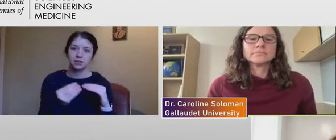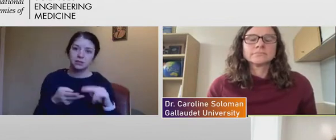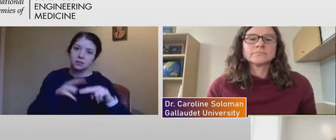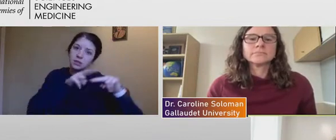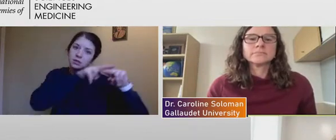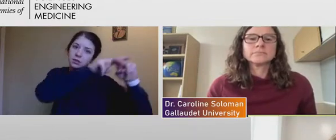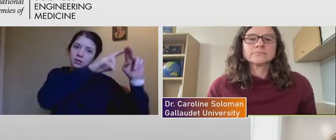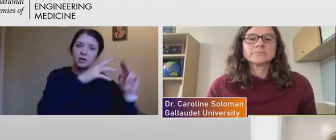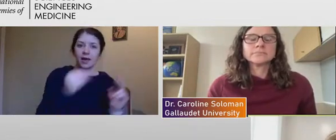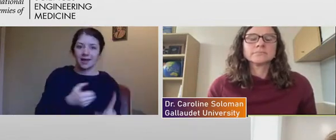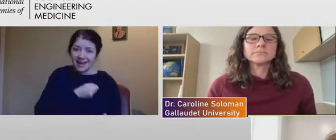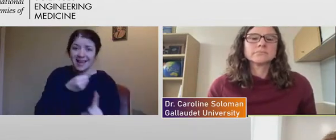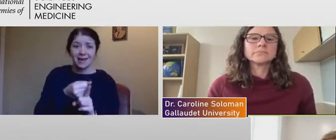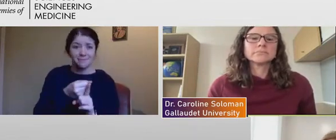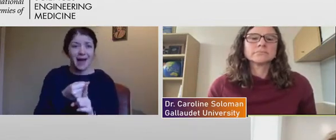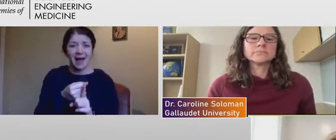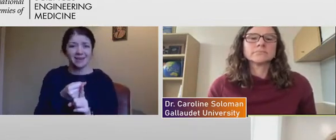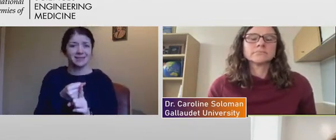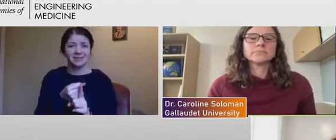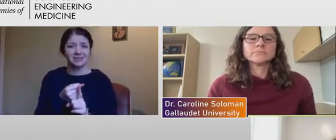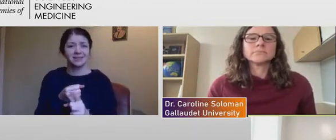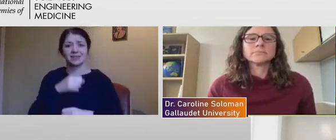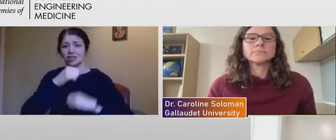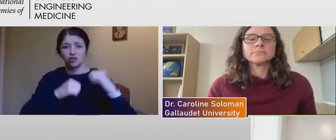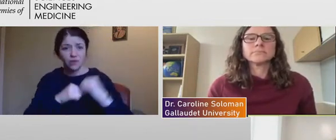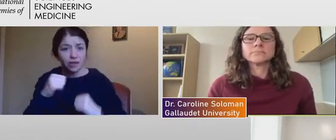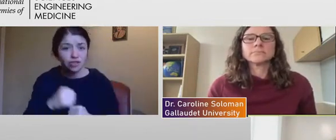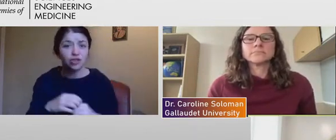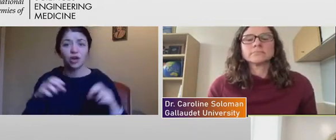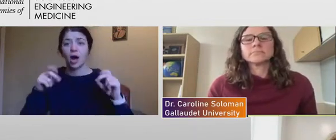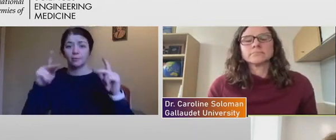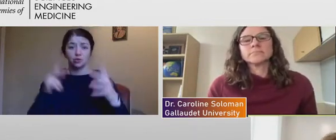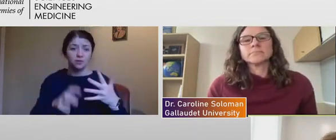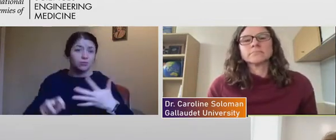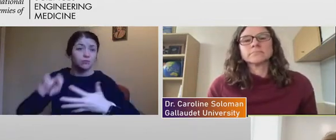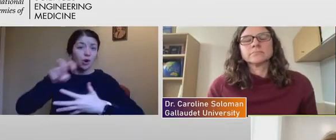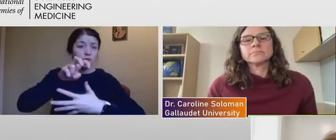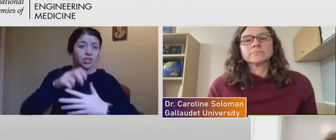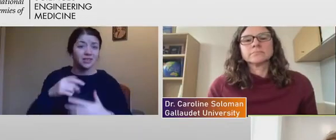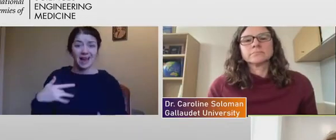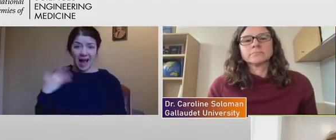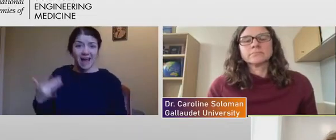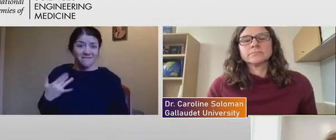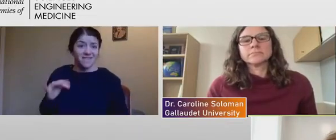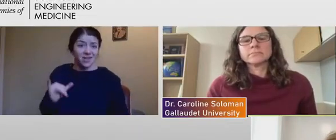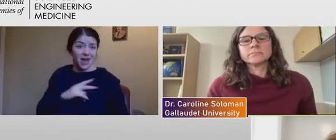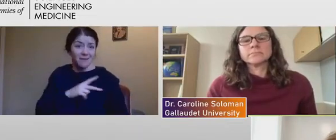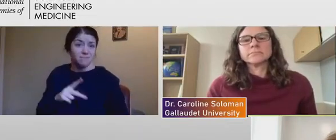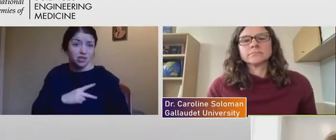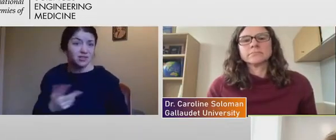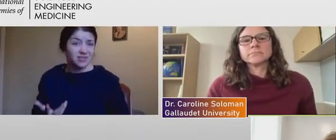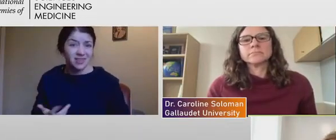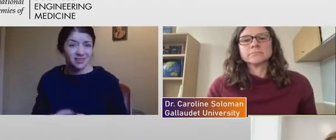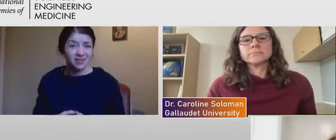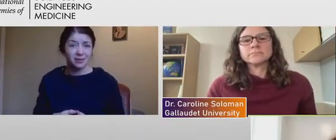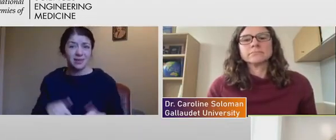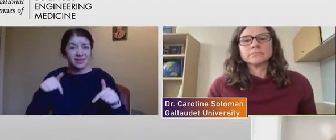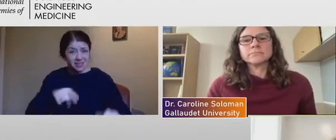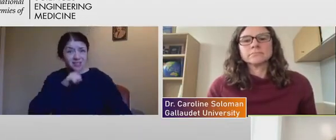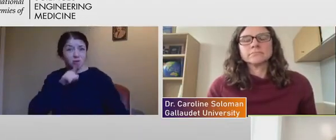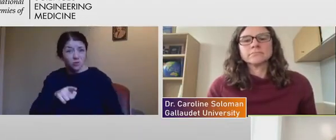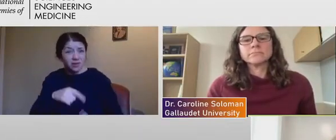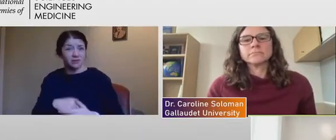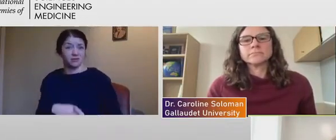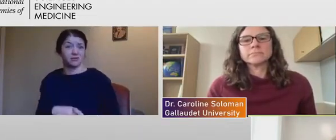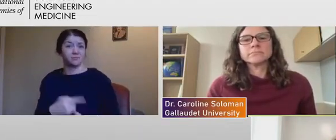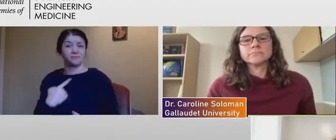individual's career trajectory, opportunities for promotion. I've certainly felt that, right? This is real, but we don't talk